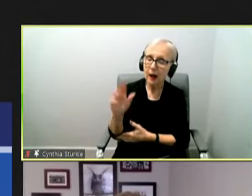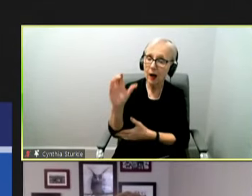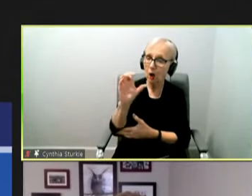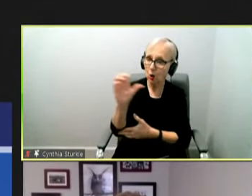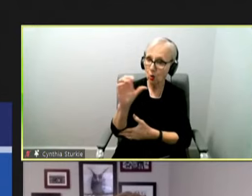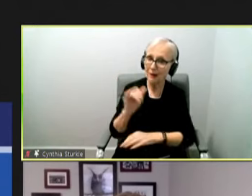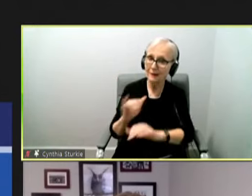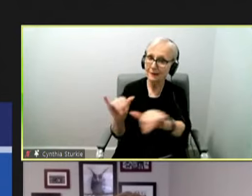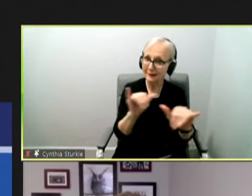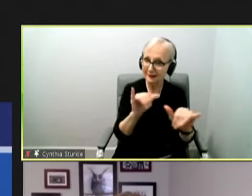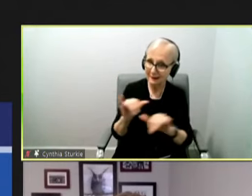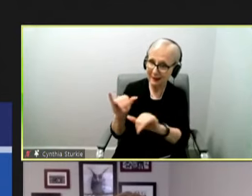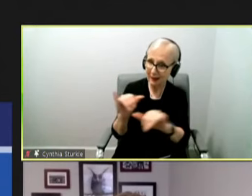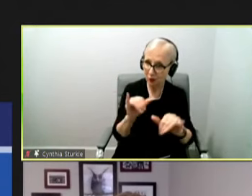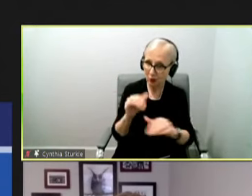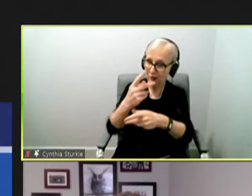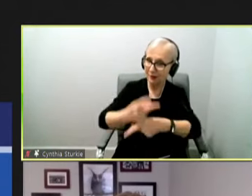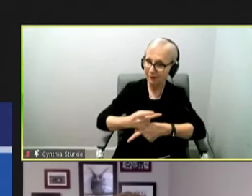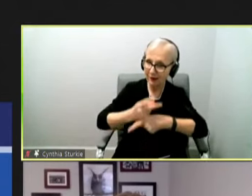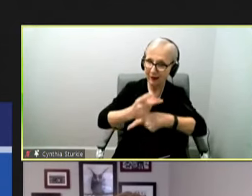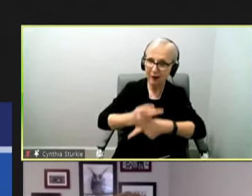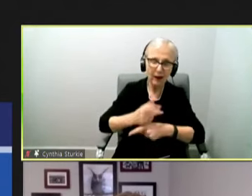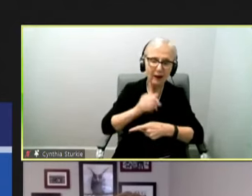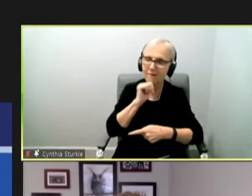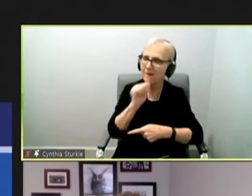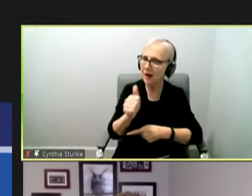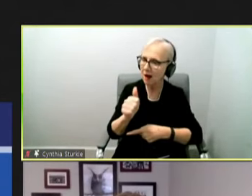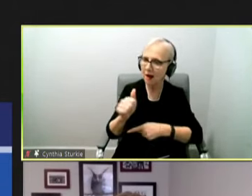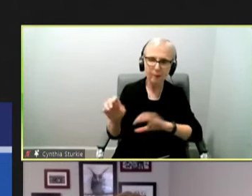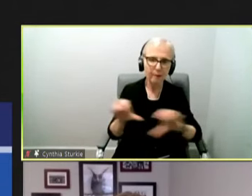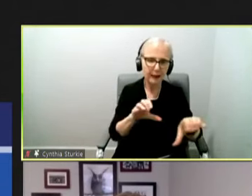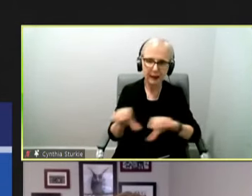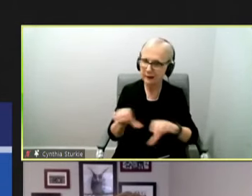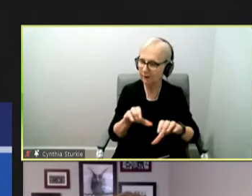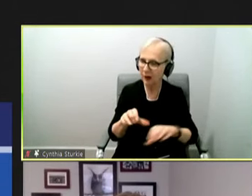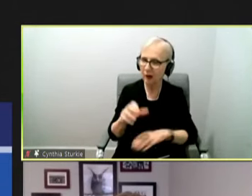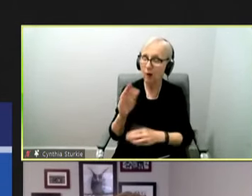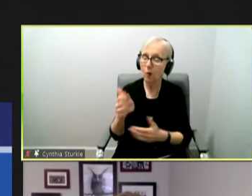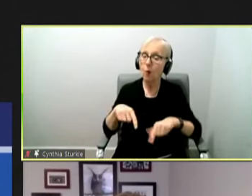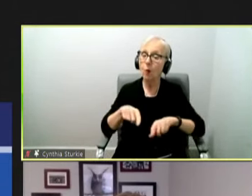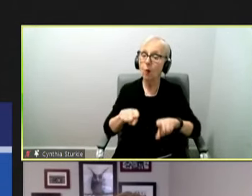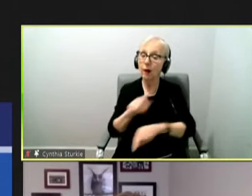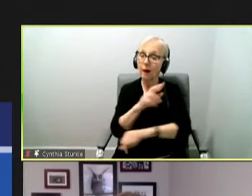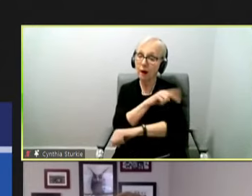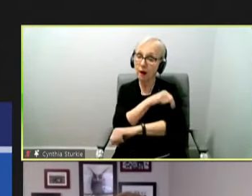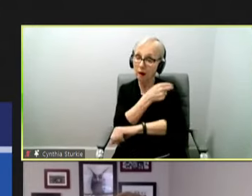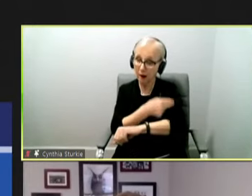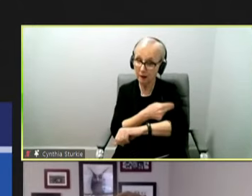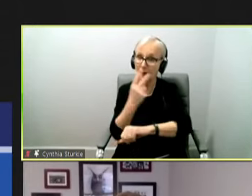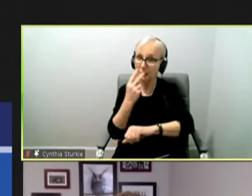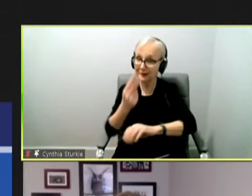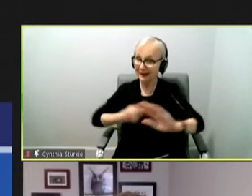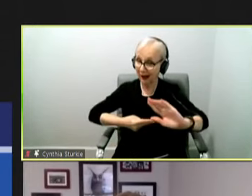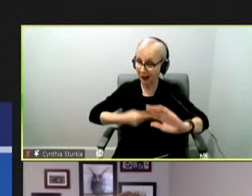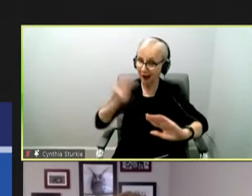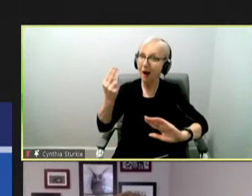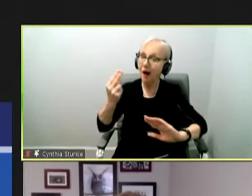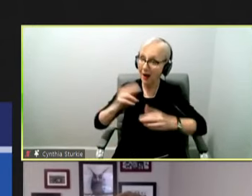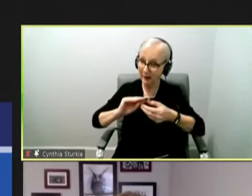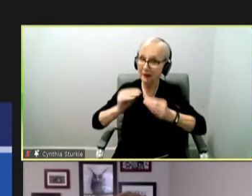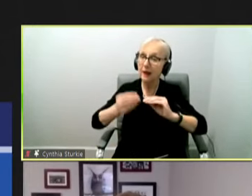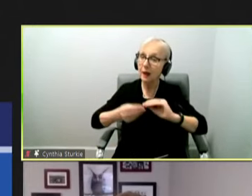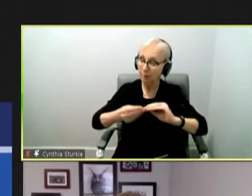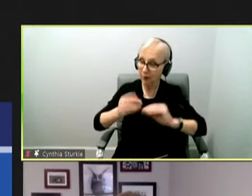of care have not been activated. While our hospitals are seeing a high volume of COVID